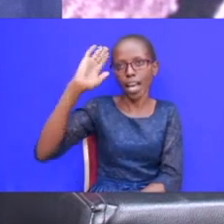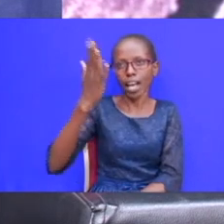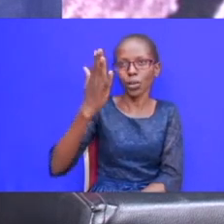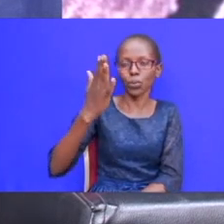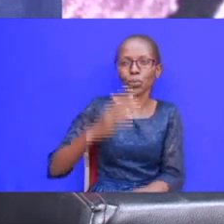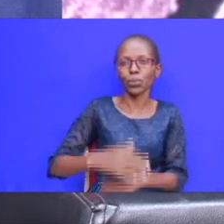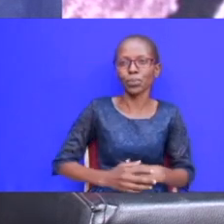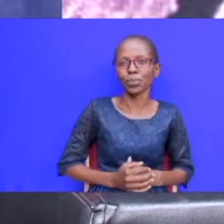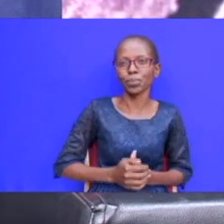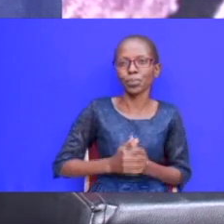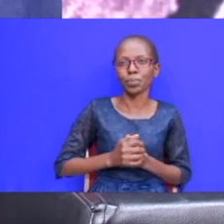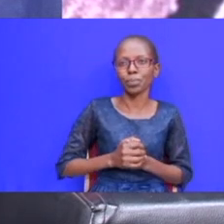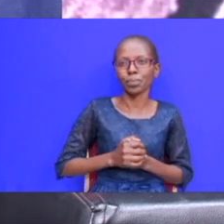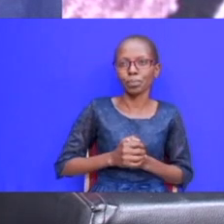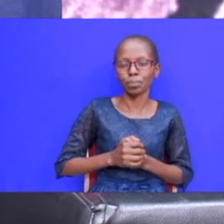in their own language